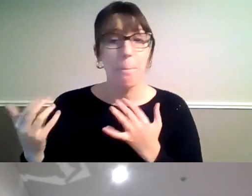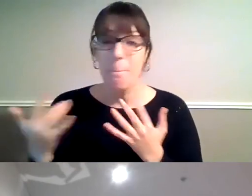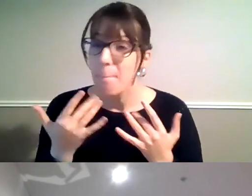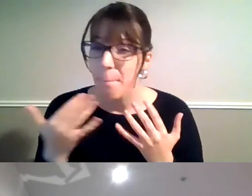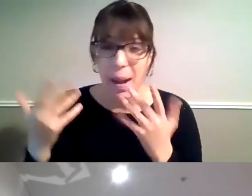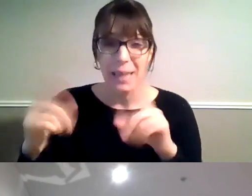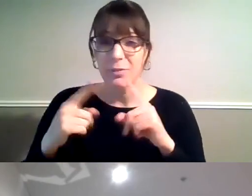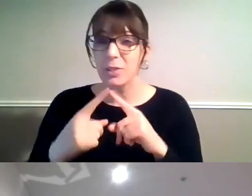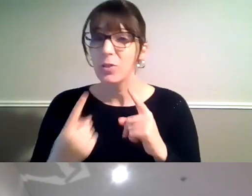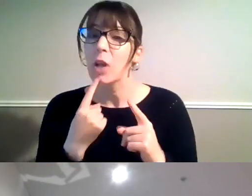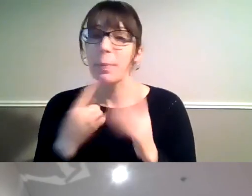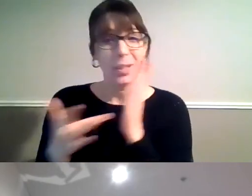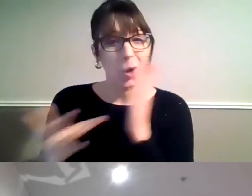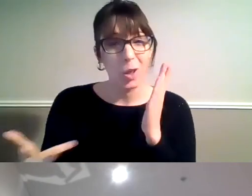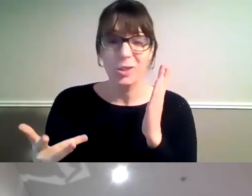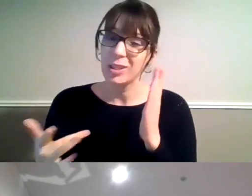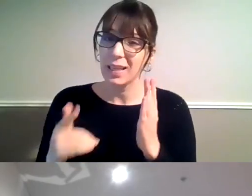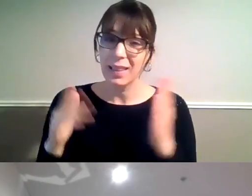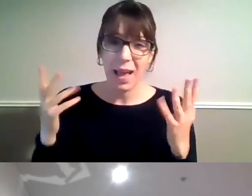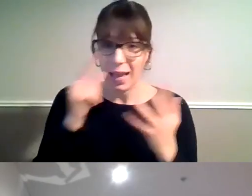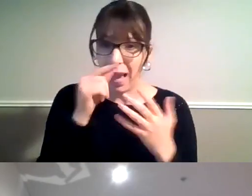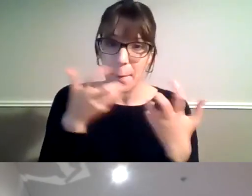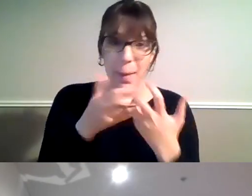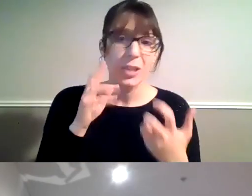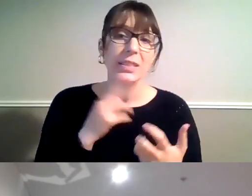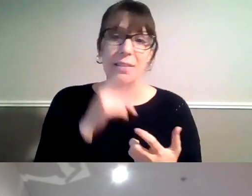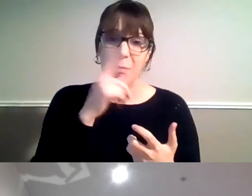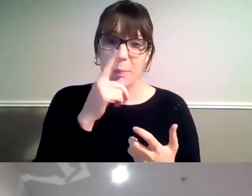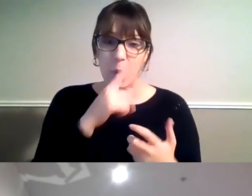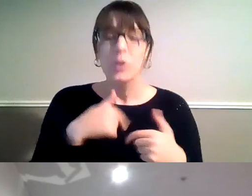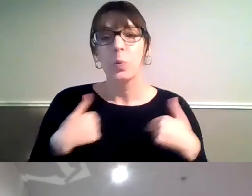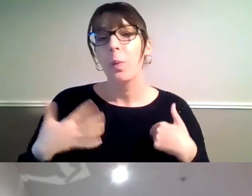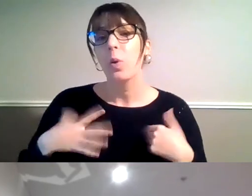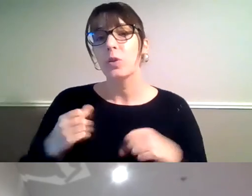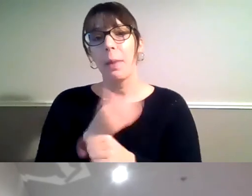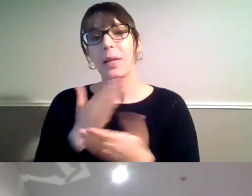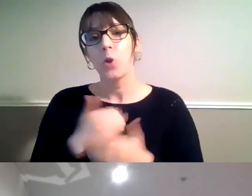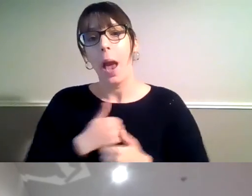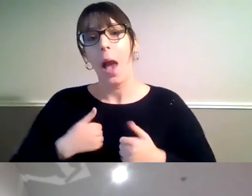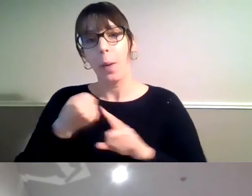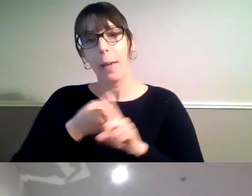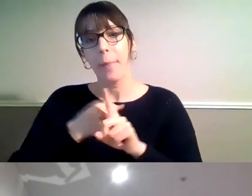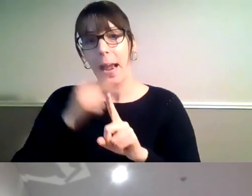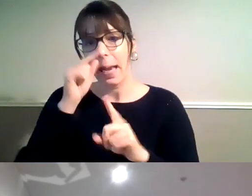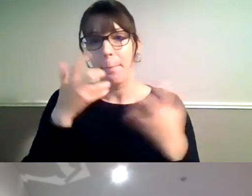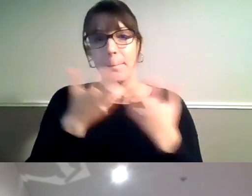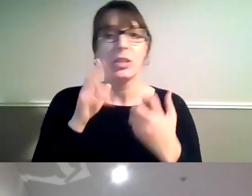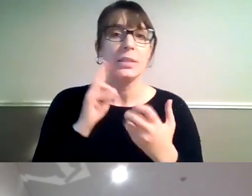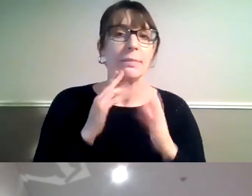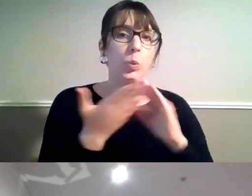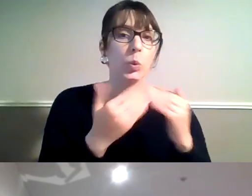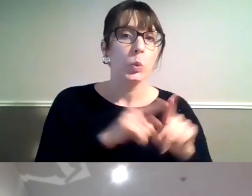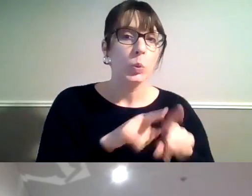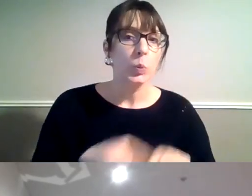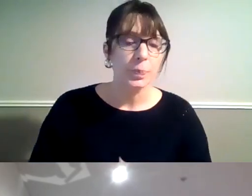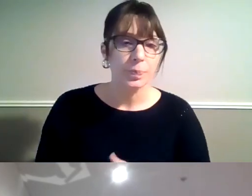definitely want to make sure our campaign is reflective of those needs as well. Thanks Lauren and thanks Sandra for picking that up. So